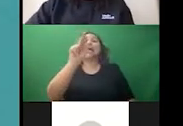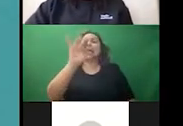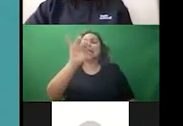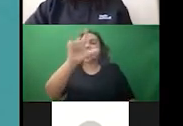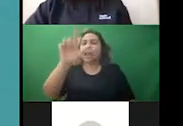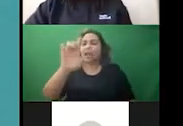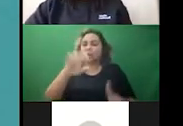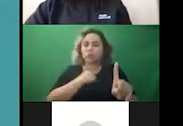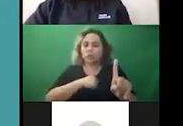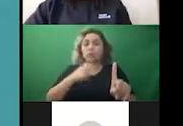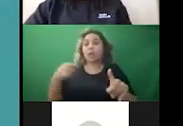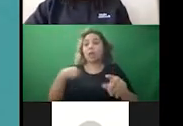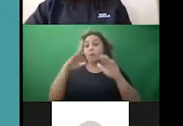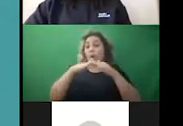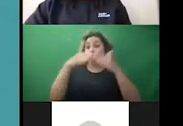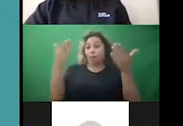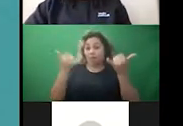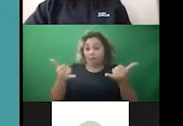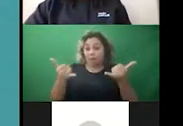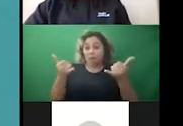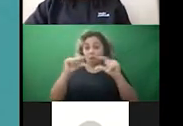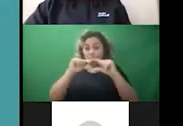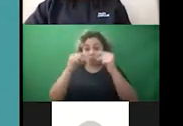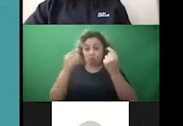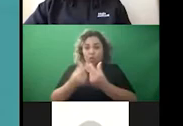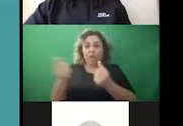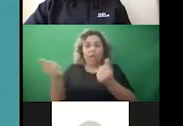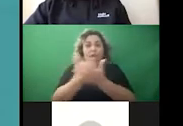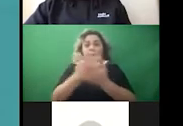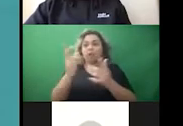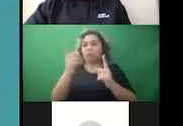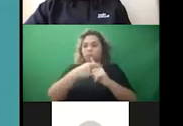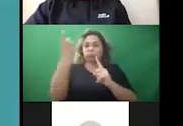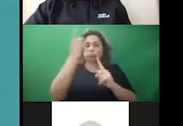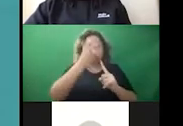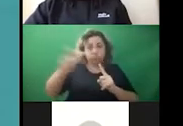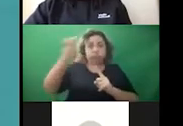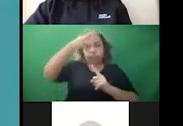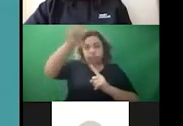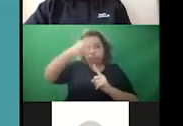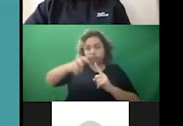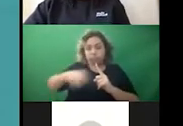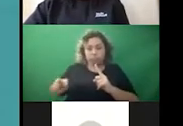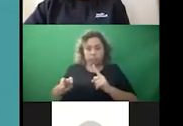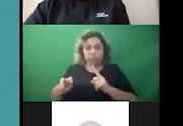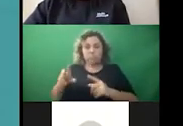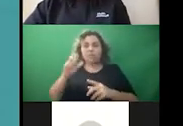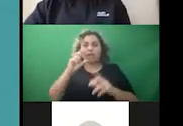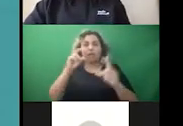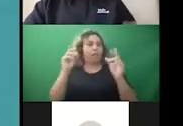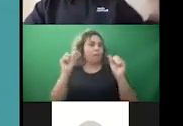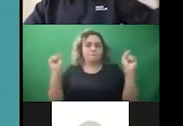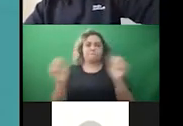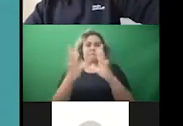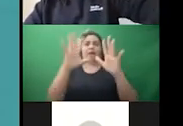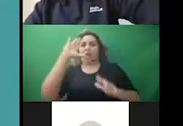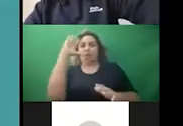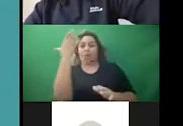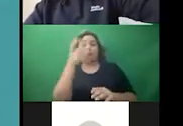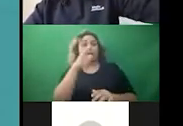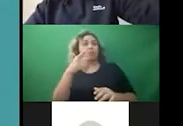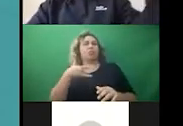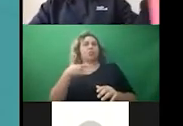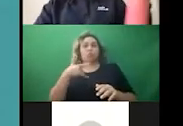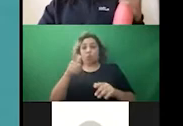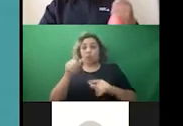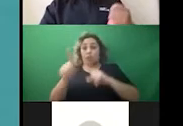Let's see, I'm going to open them up and everybody's just going to be automatically whisked away like magic. And if you have any